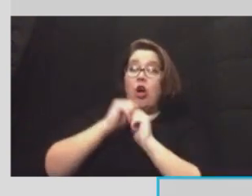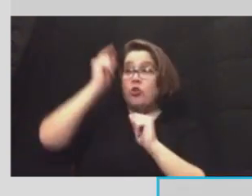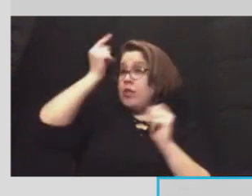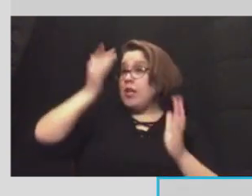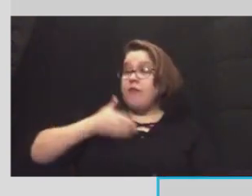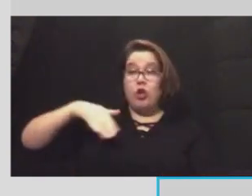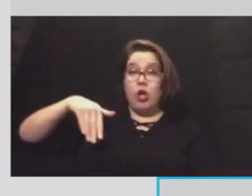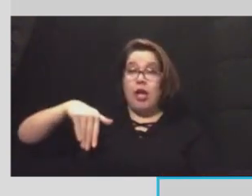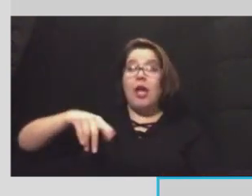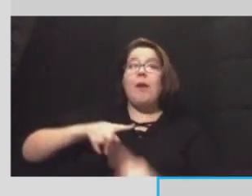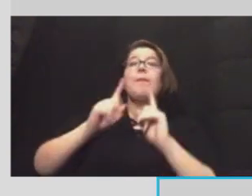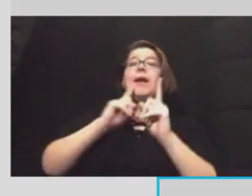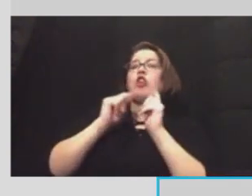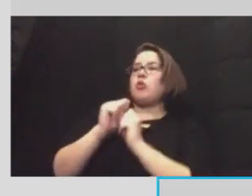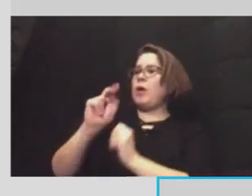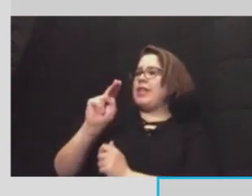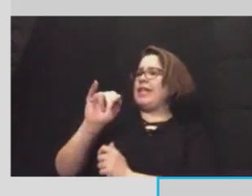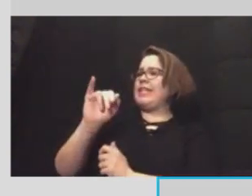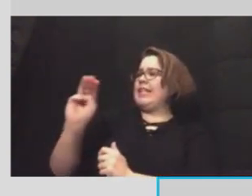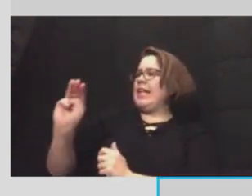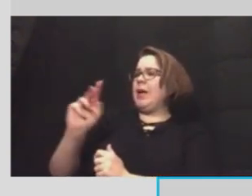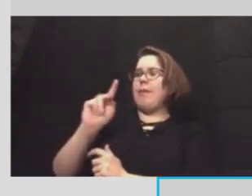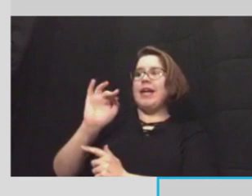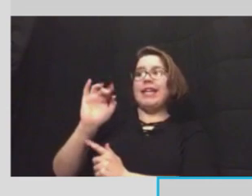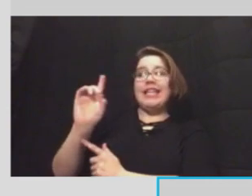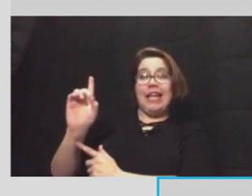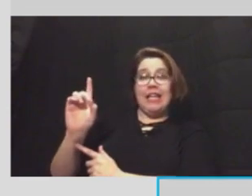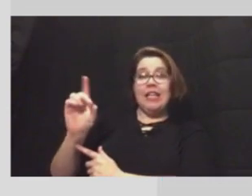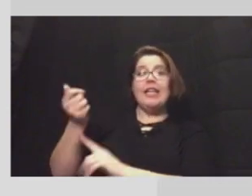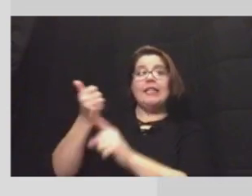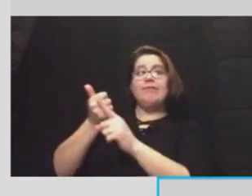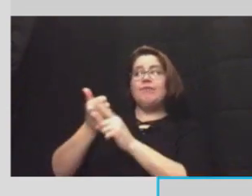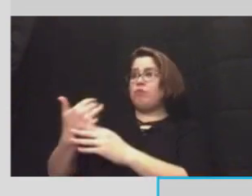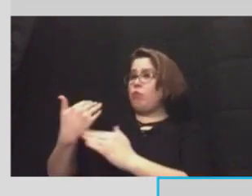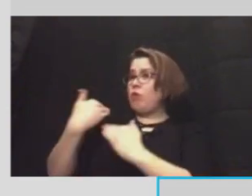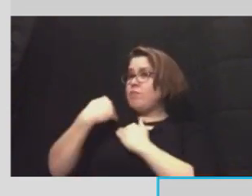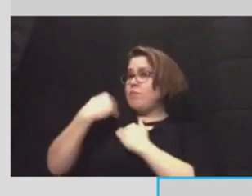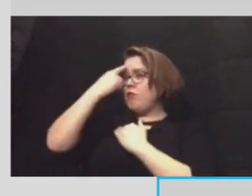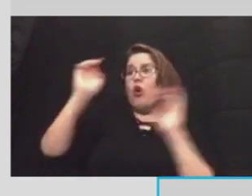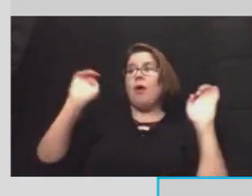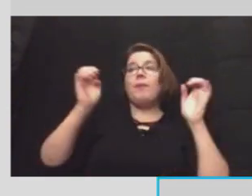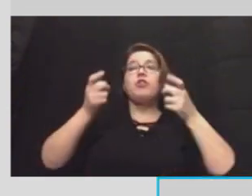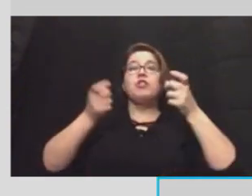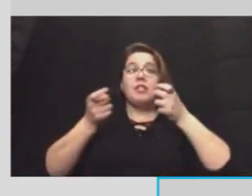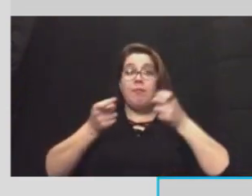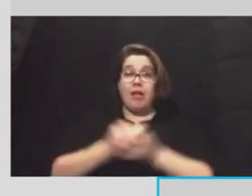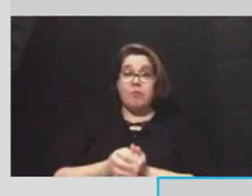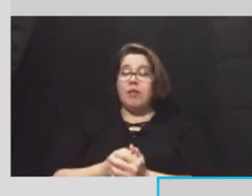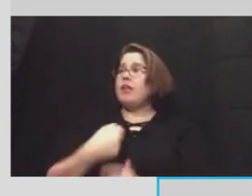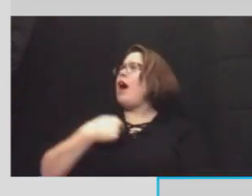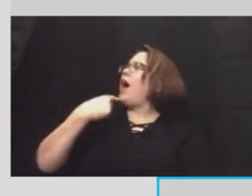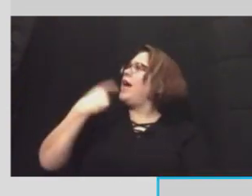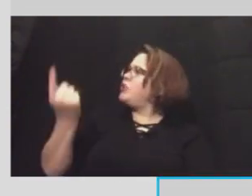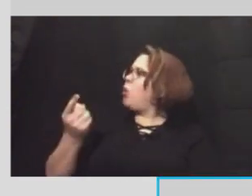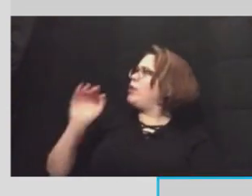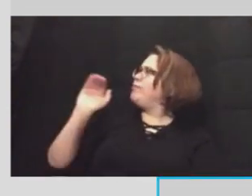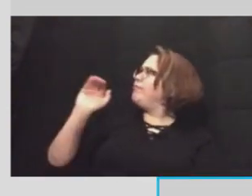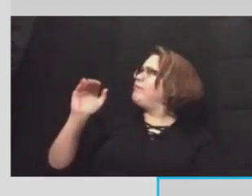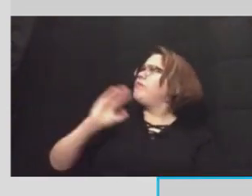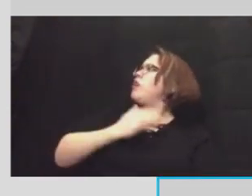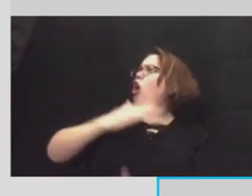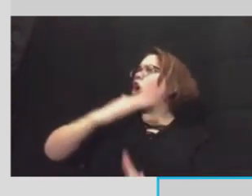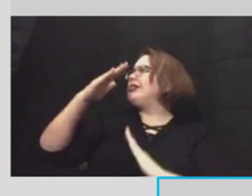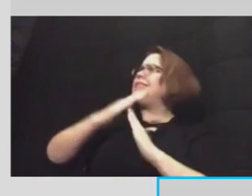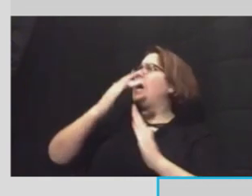did talk to nam kid today who's in charge of emergency uh management i told him that our greatest